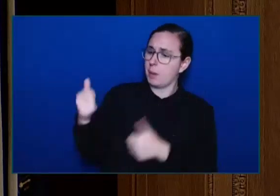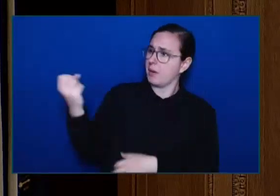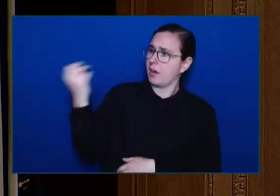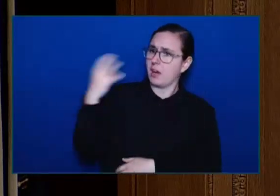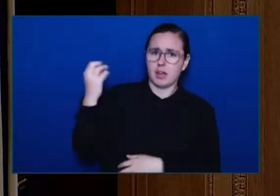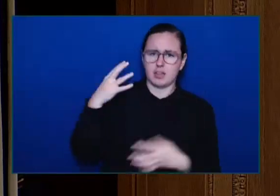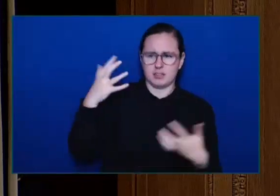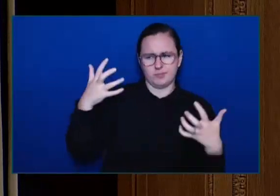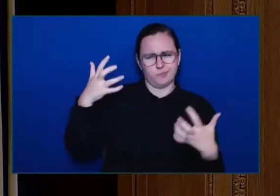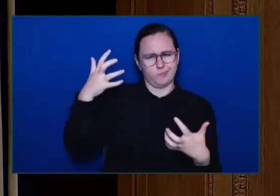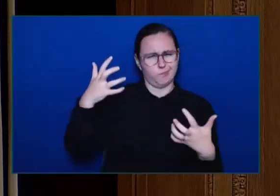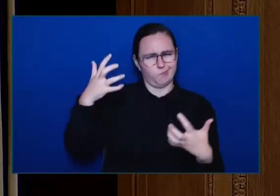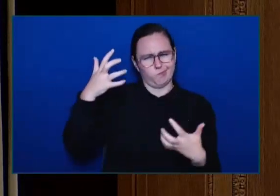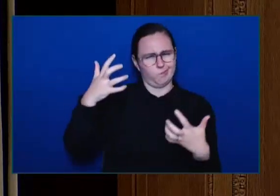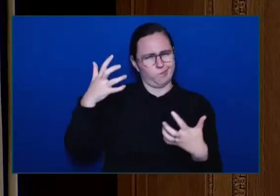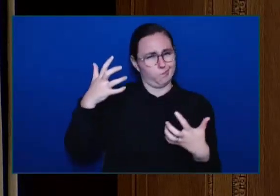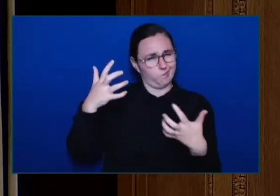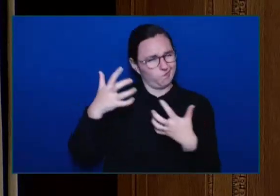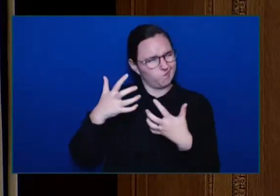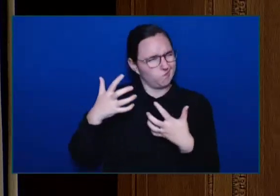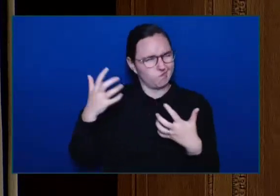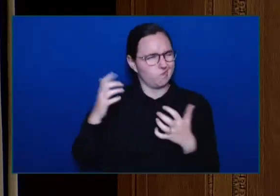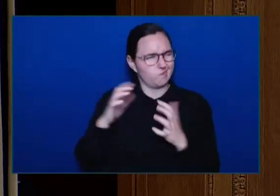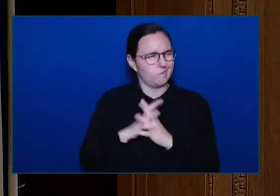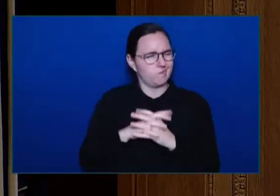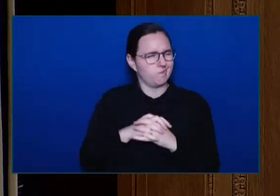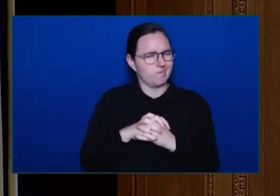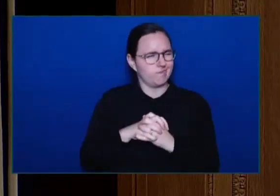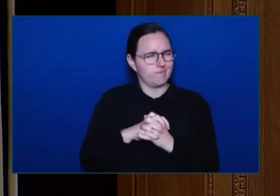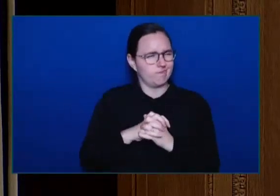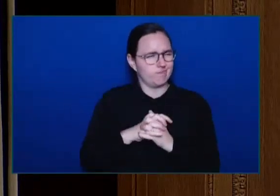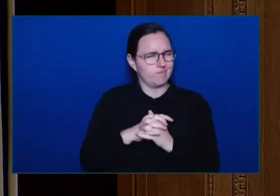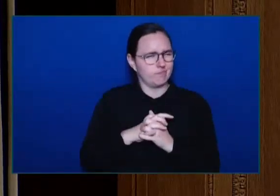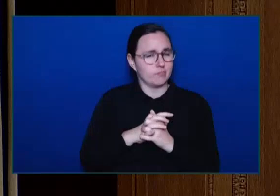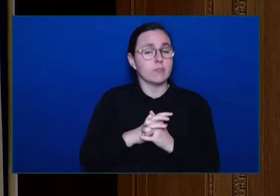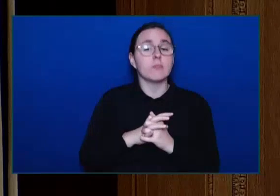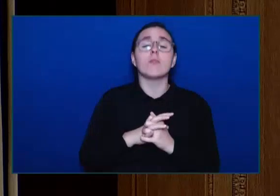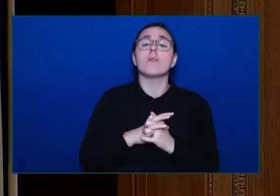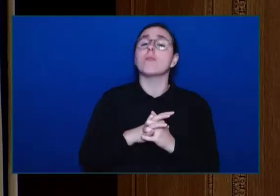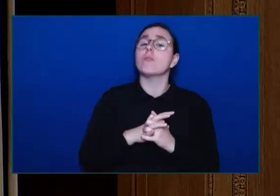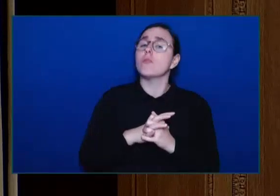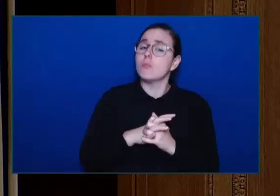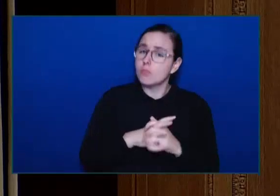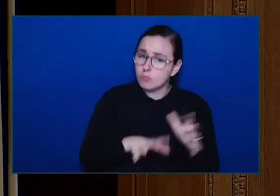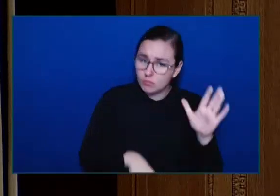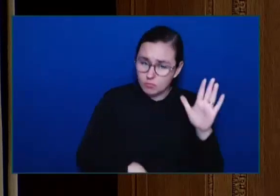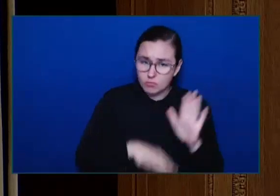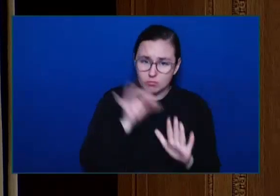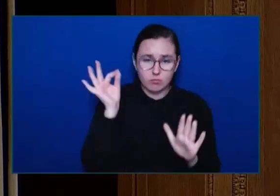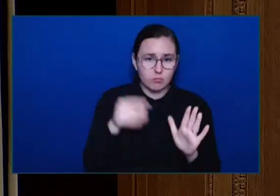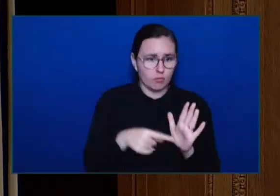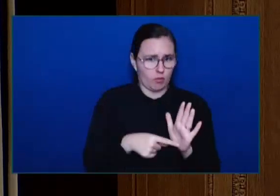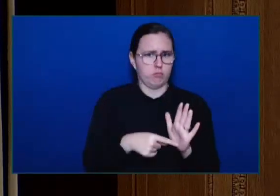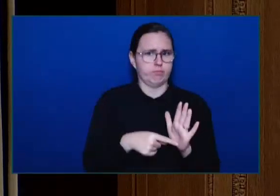According to the report Our work has uncovered Significant risks To public funds Resulting from the manner In which BC Housing operates